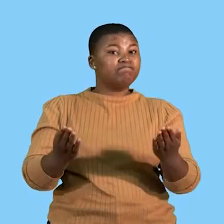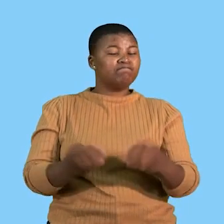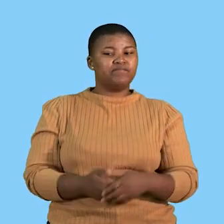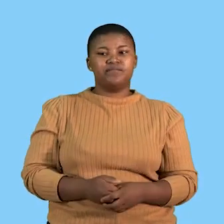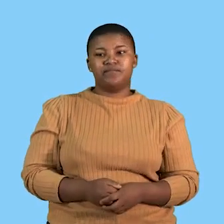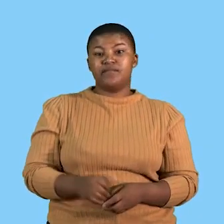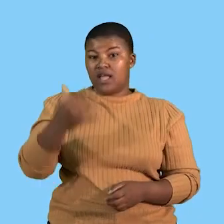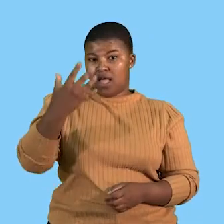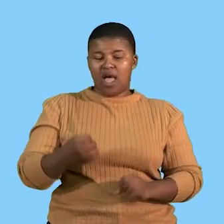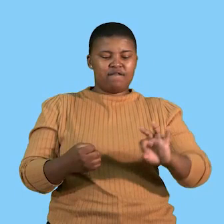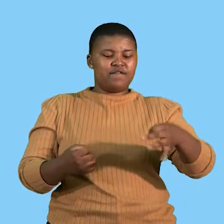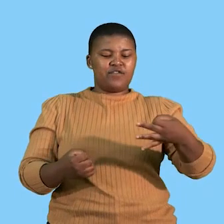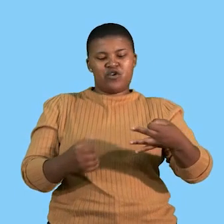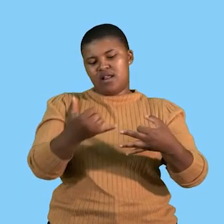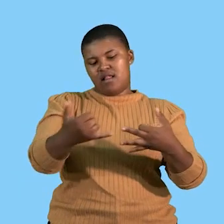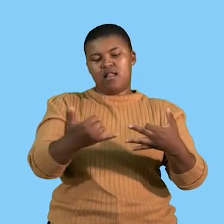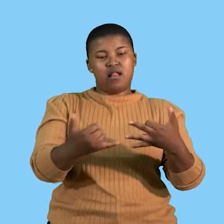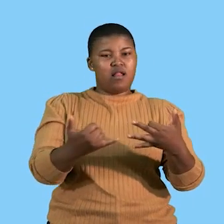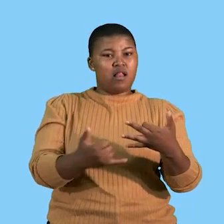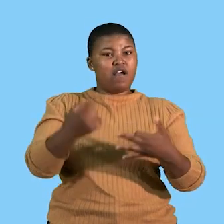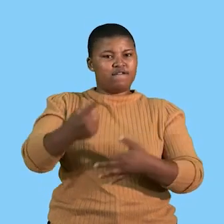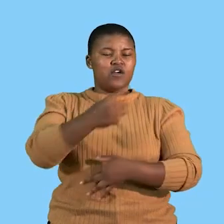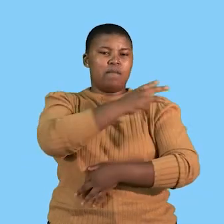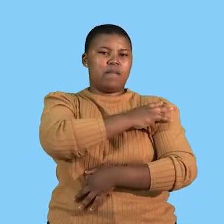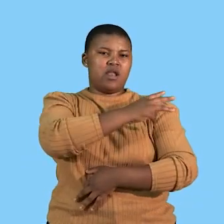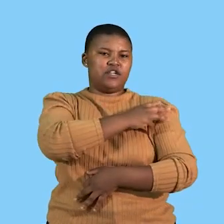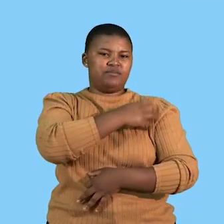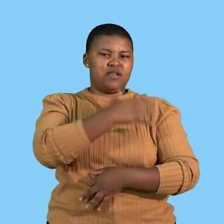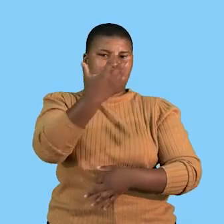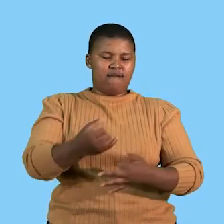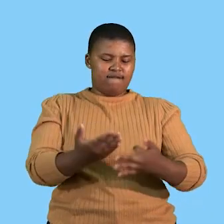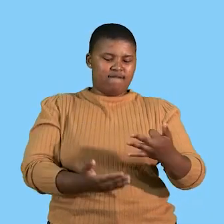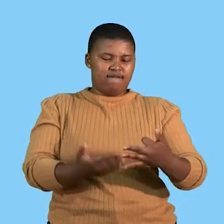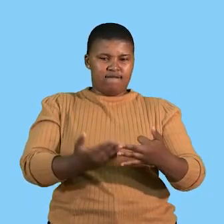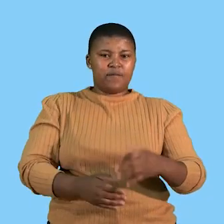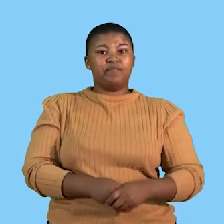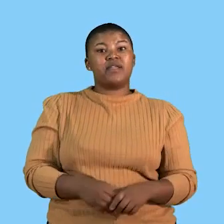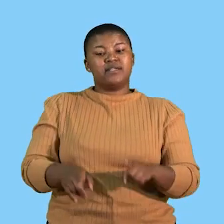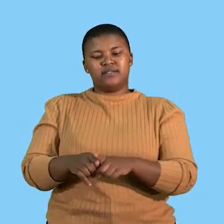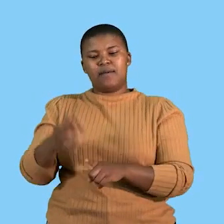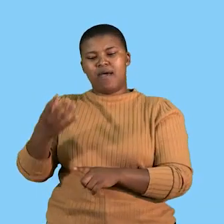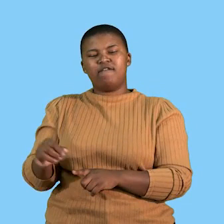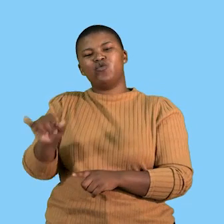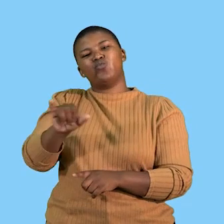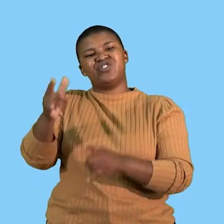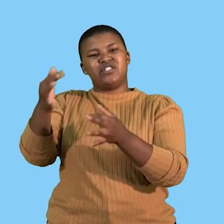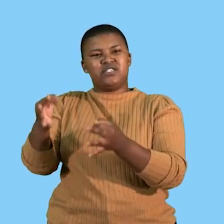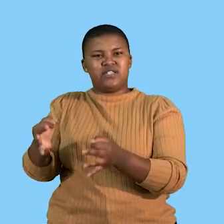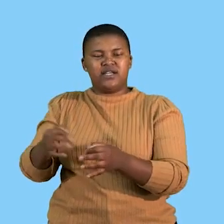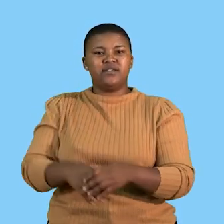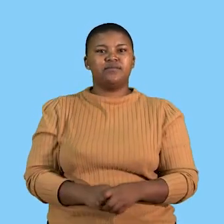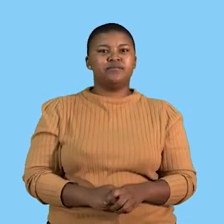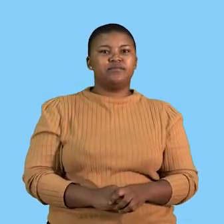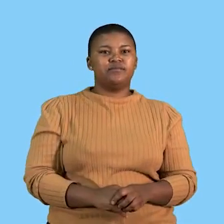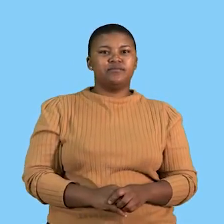And there we have it. We have our three levels of management as well as the types